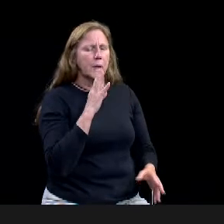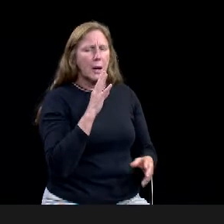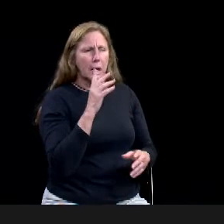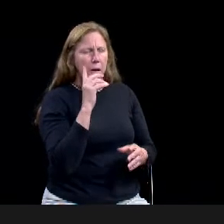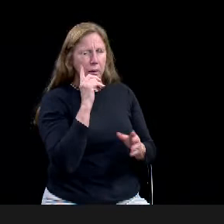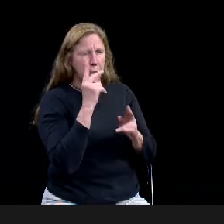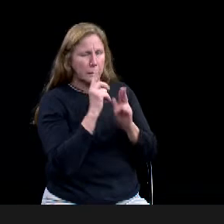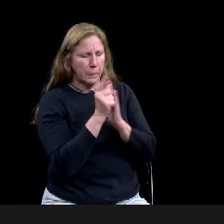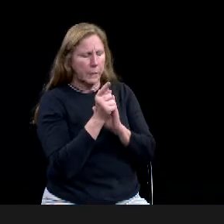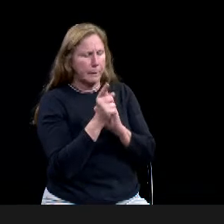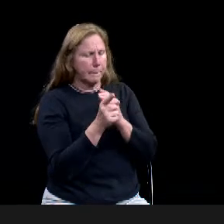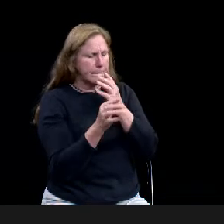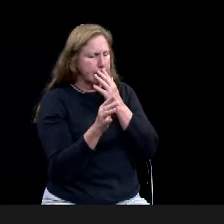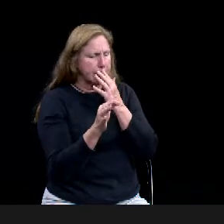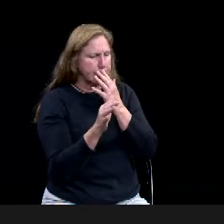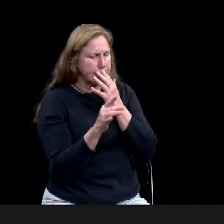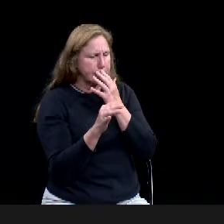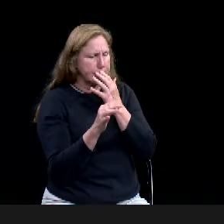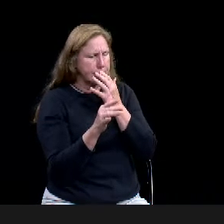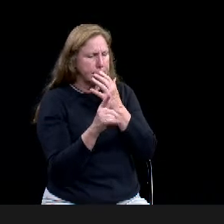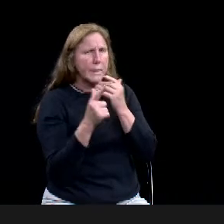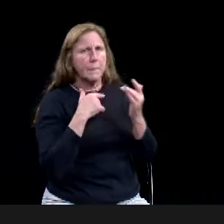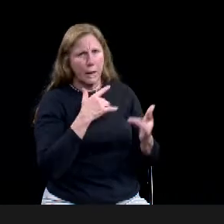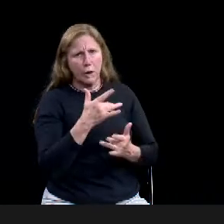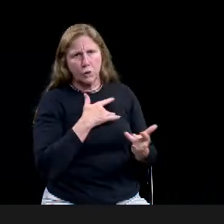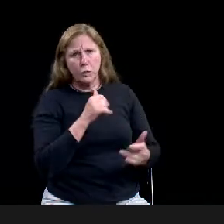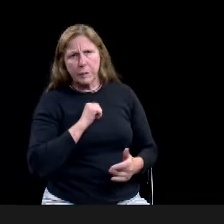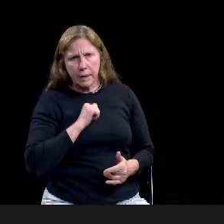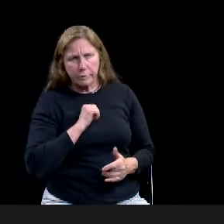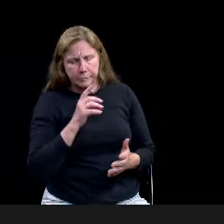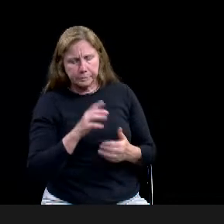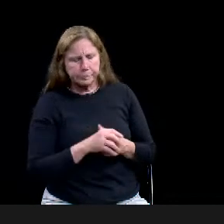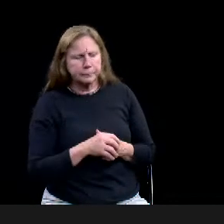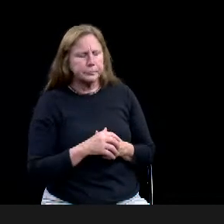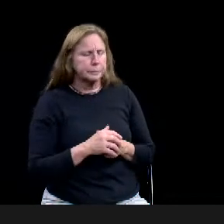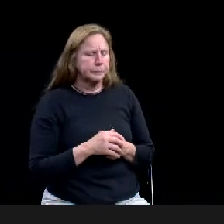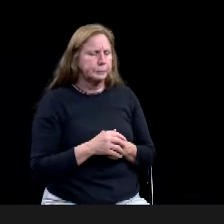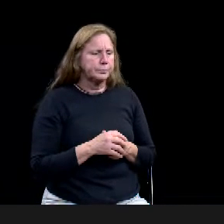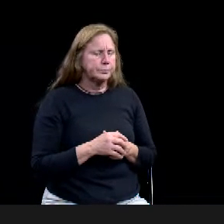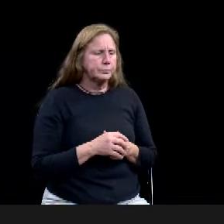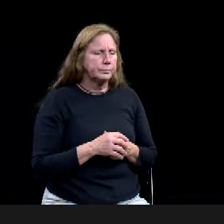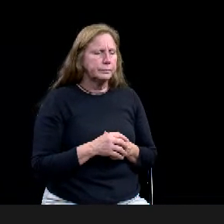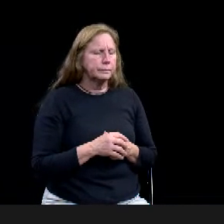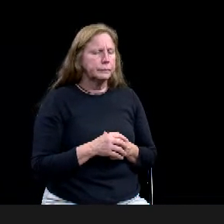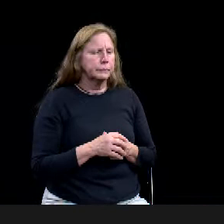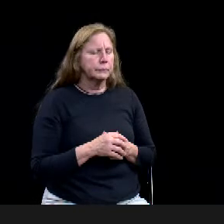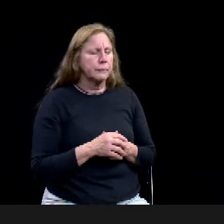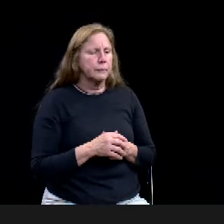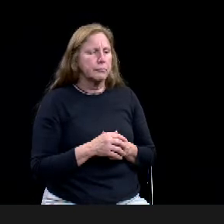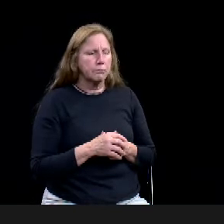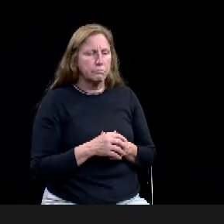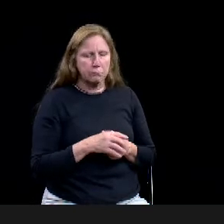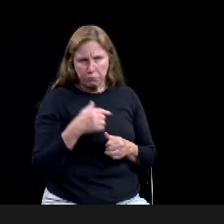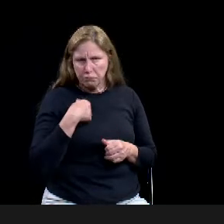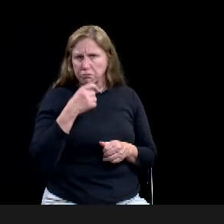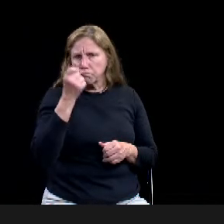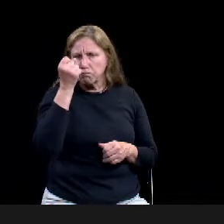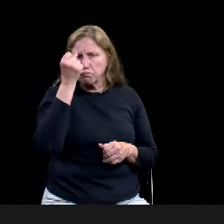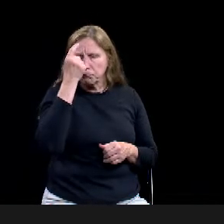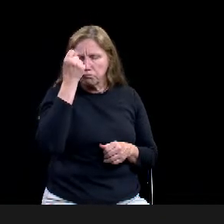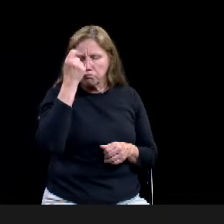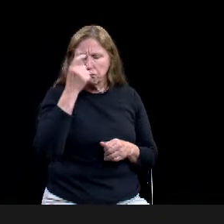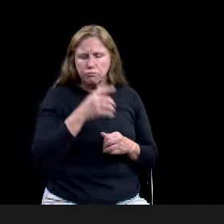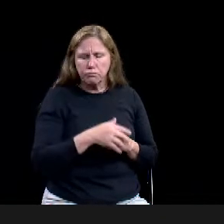I get, you know, that, now the land use, um, designation, when was that,